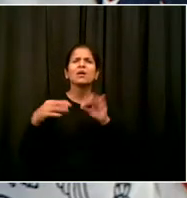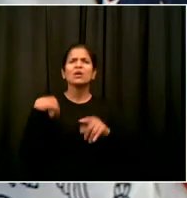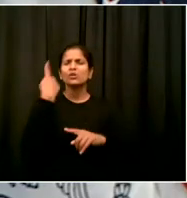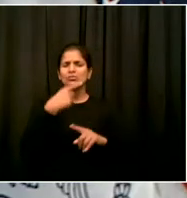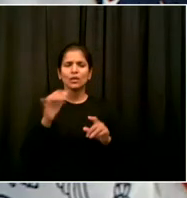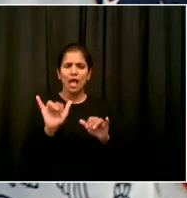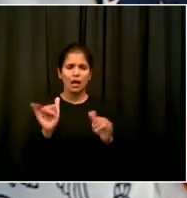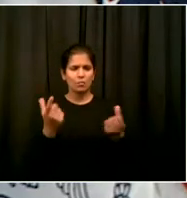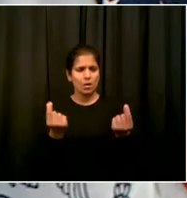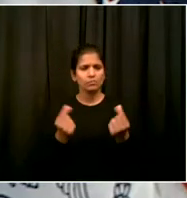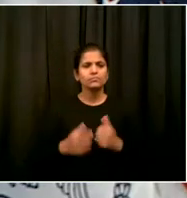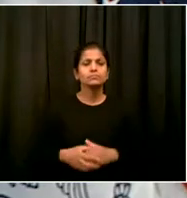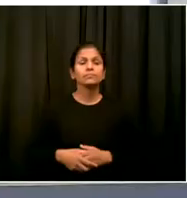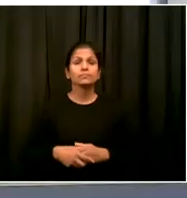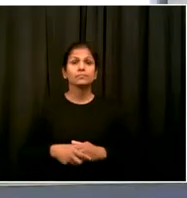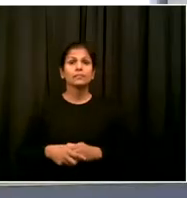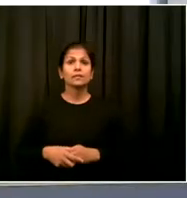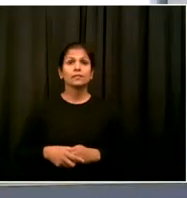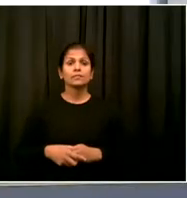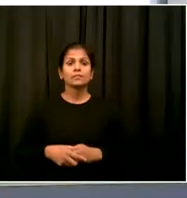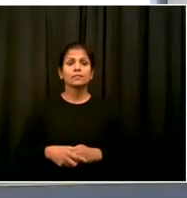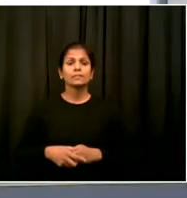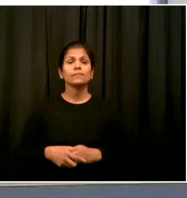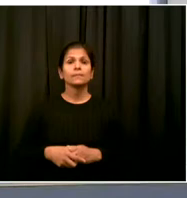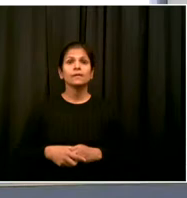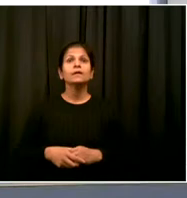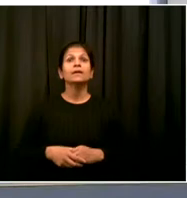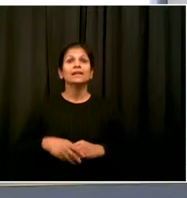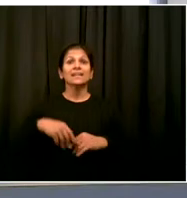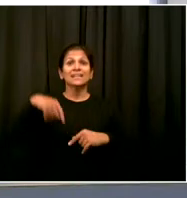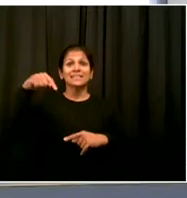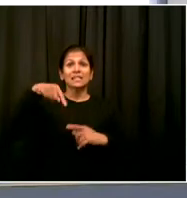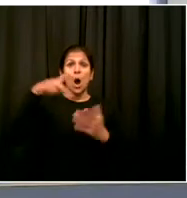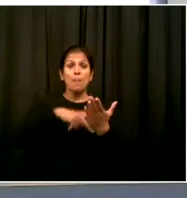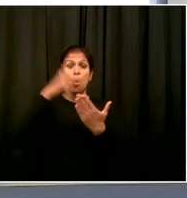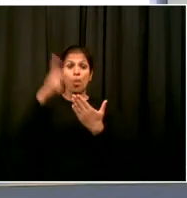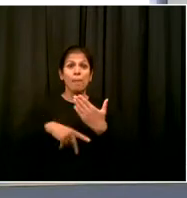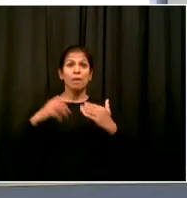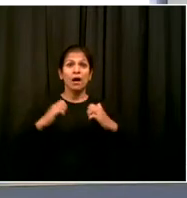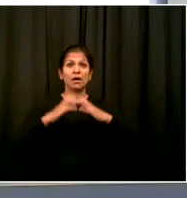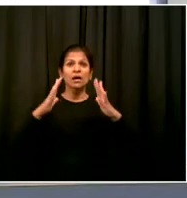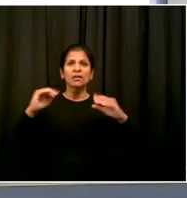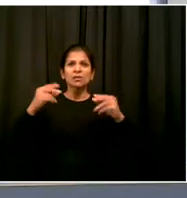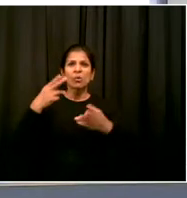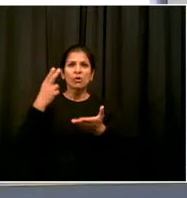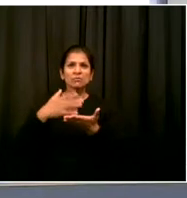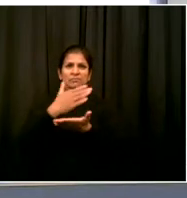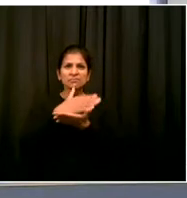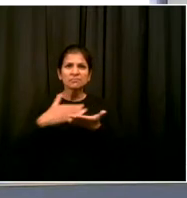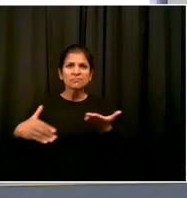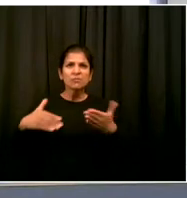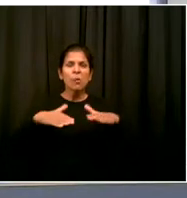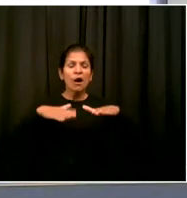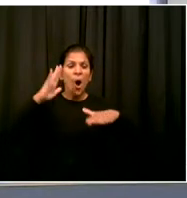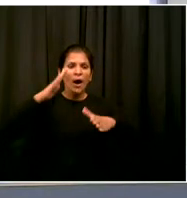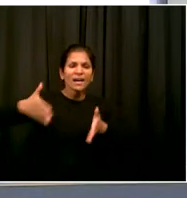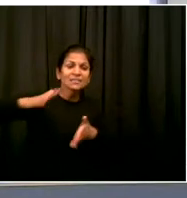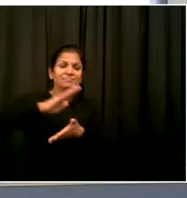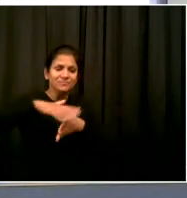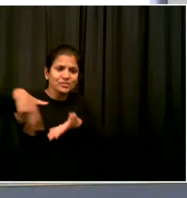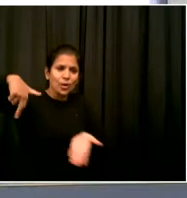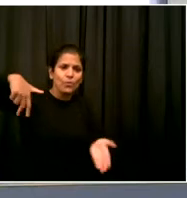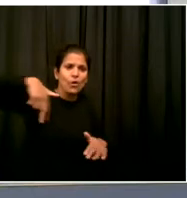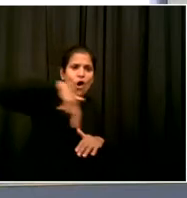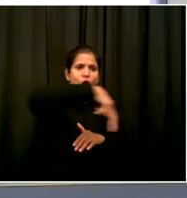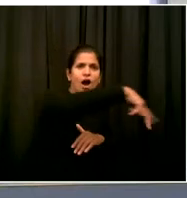only. We're inviting the stores to come out and set up their wares on the sidewalk directly in front of their storefront. They can set it up for